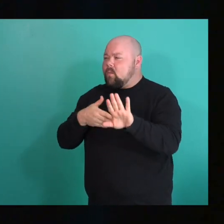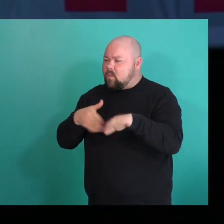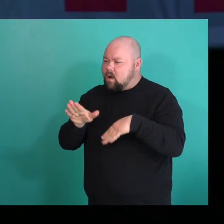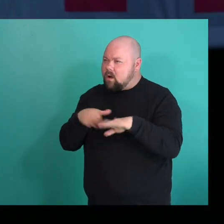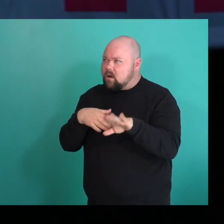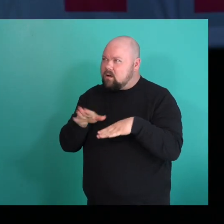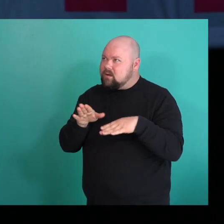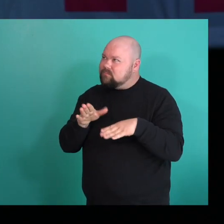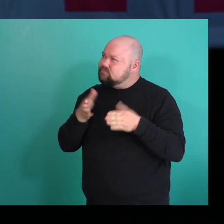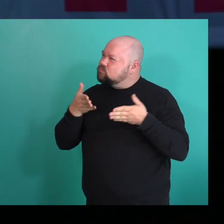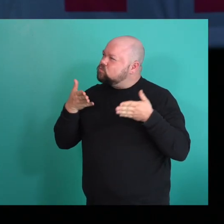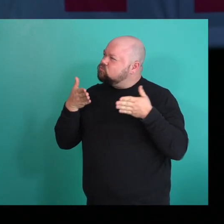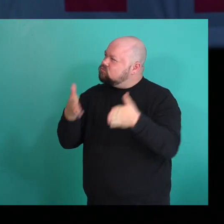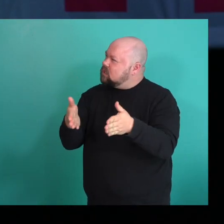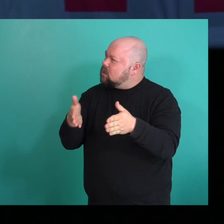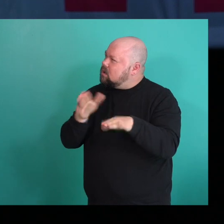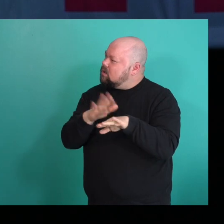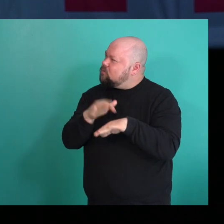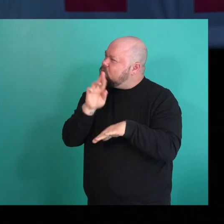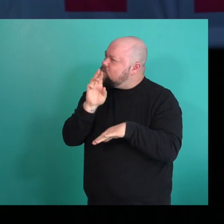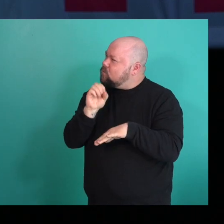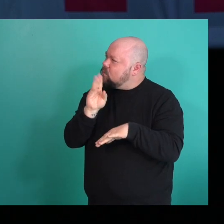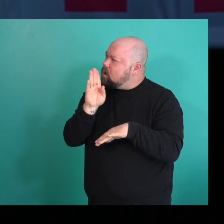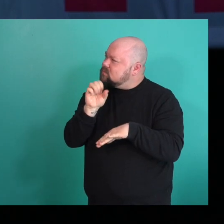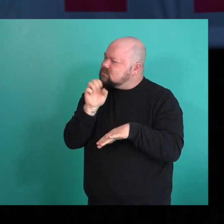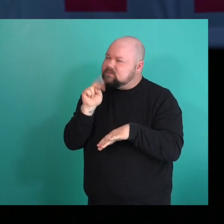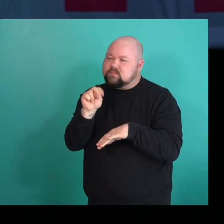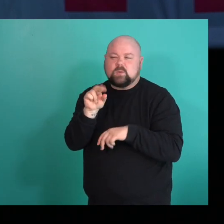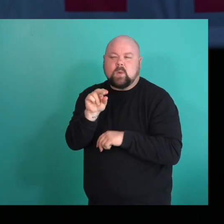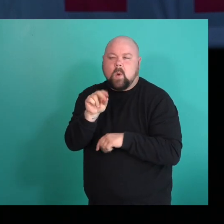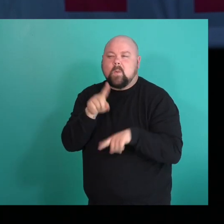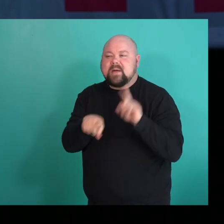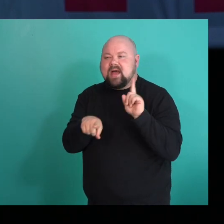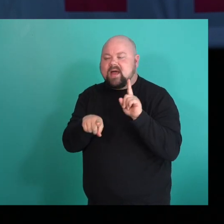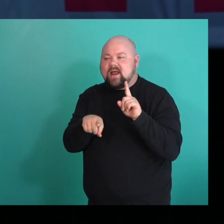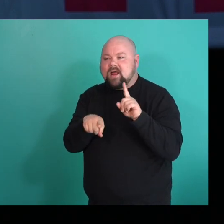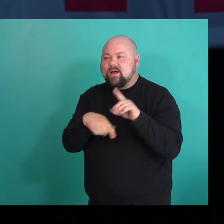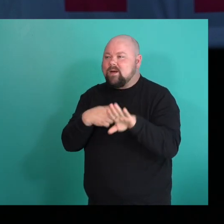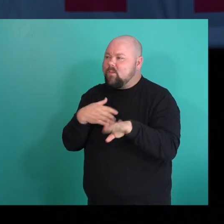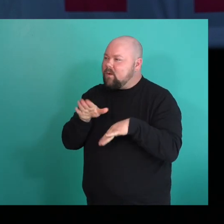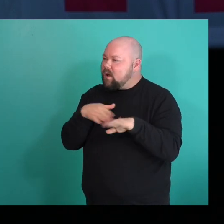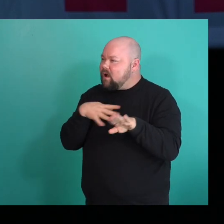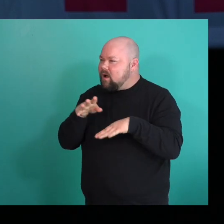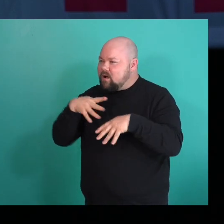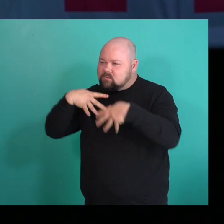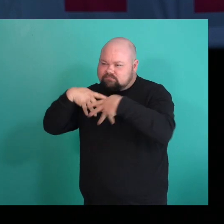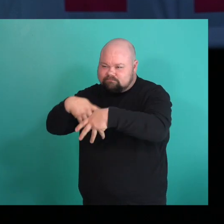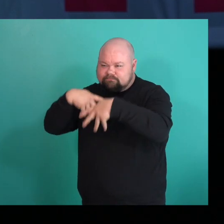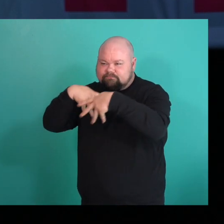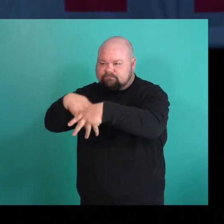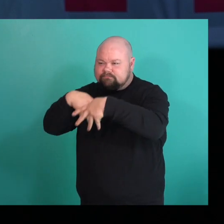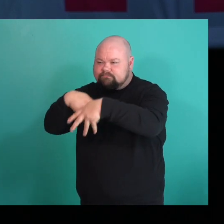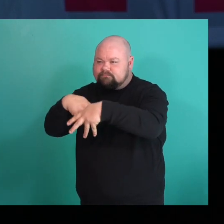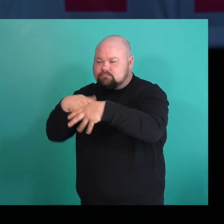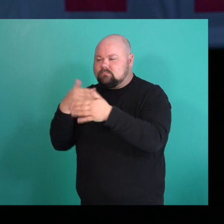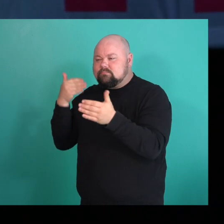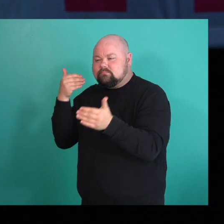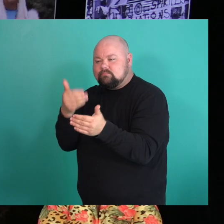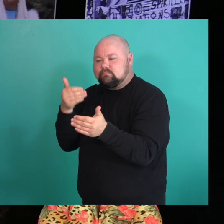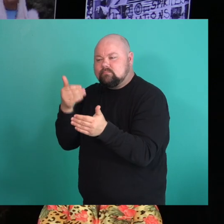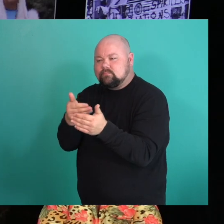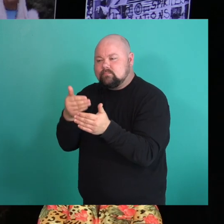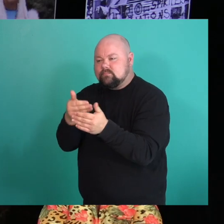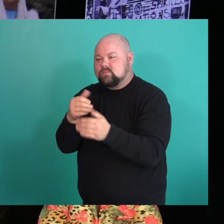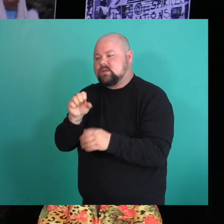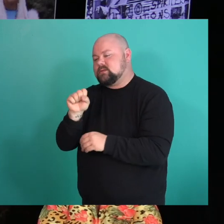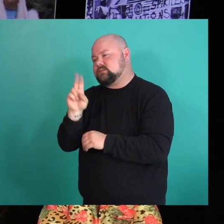didn't start at Robson Street like we do now, but to walk down to walk down to towards Sunset Beach,